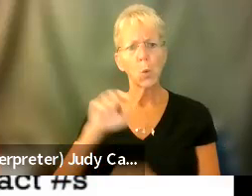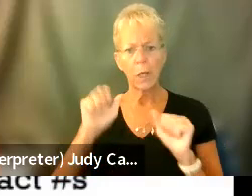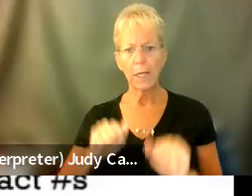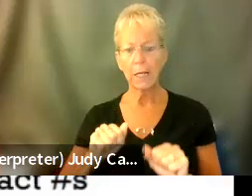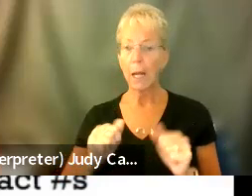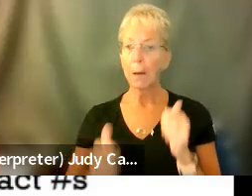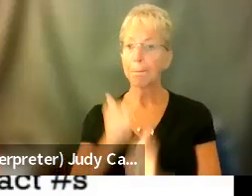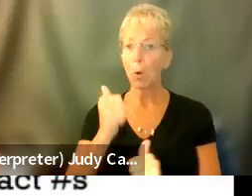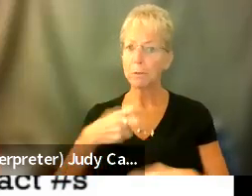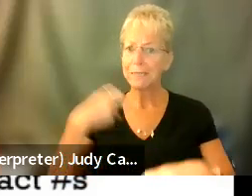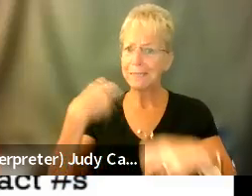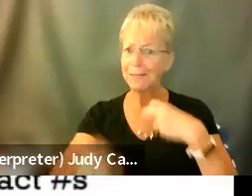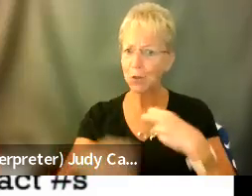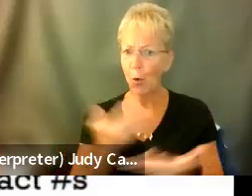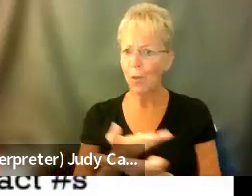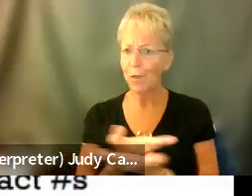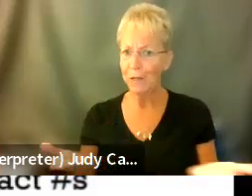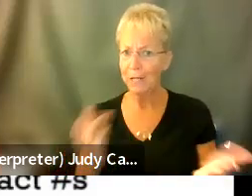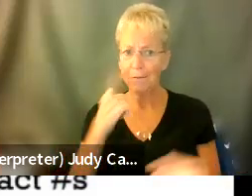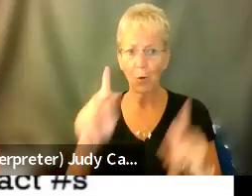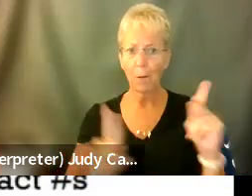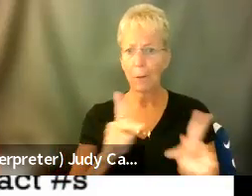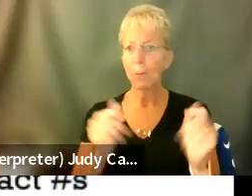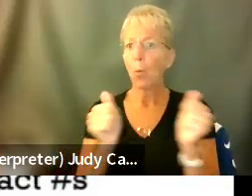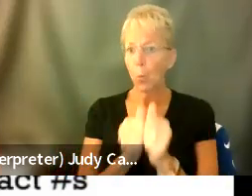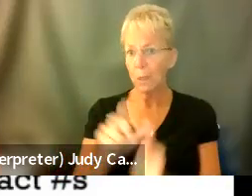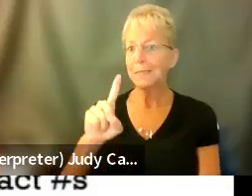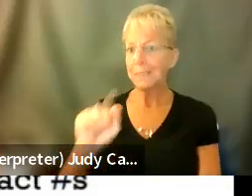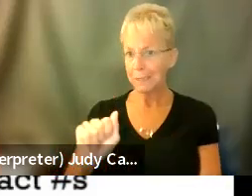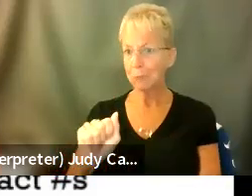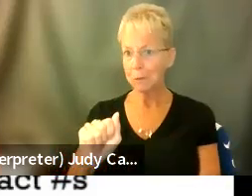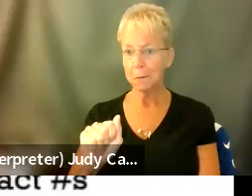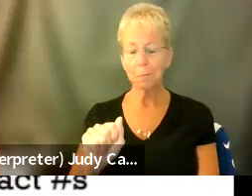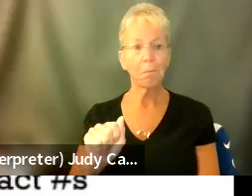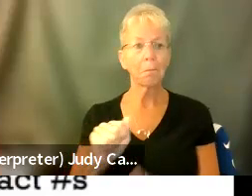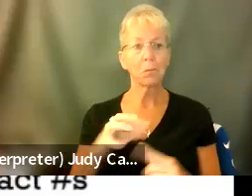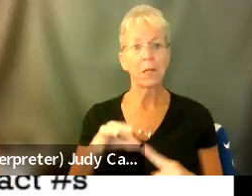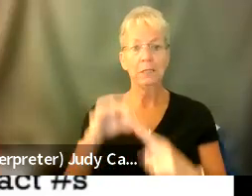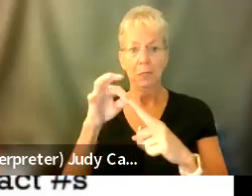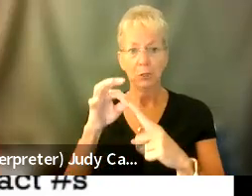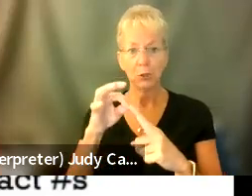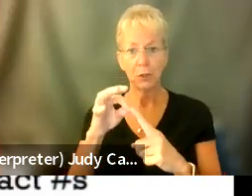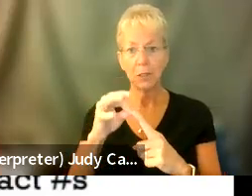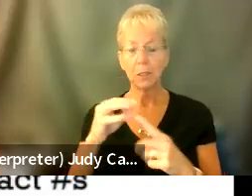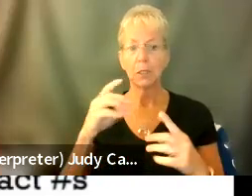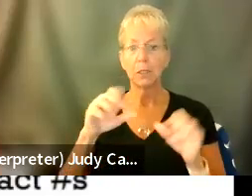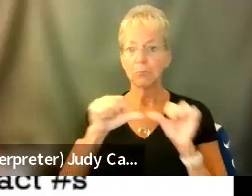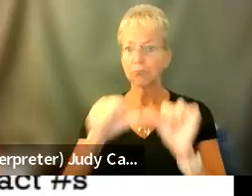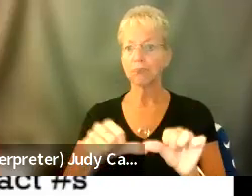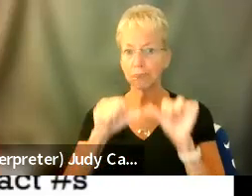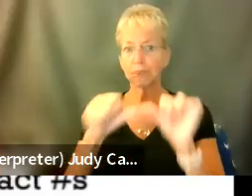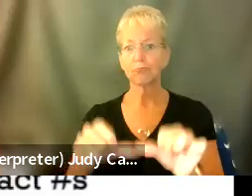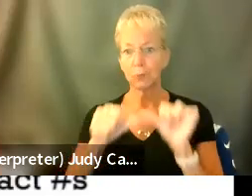of the most difficult things for people with disabilities, especially chronic disabilities,